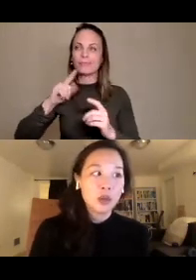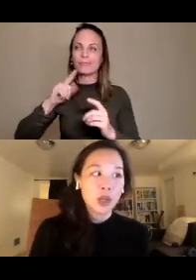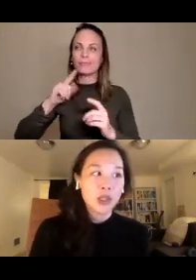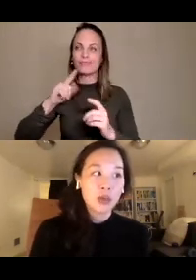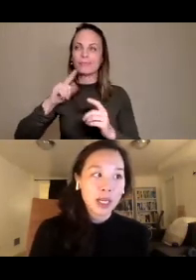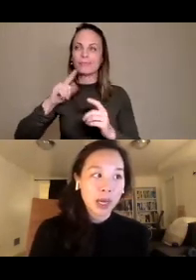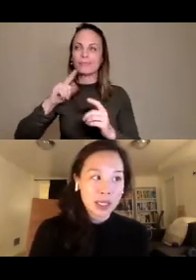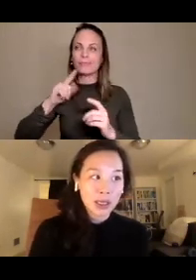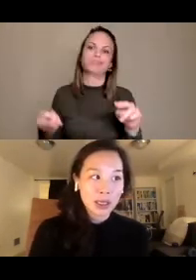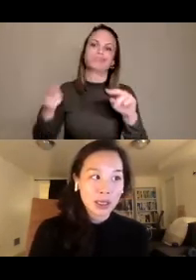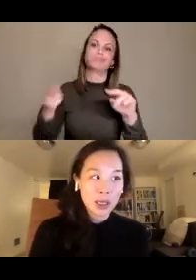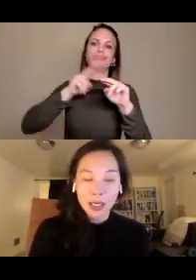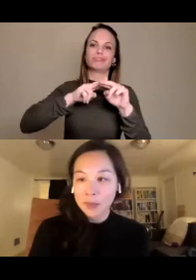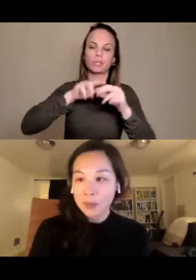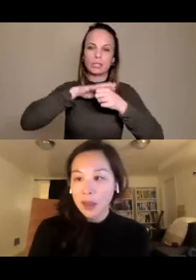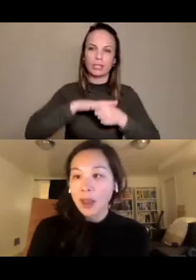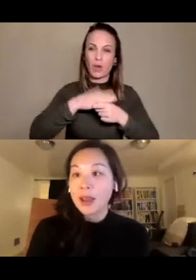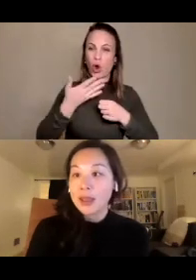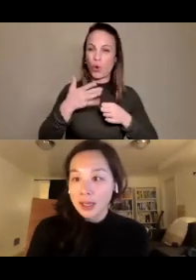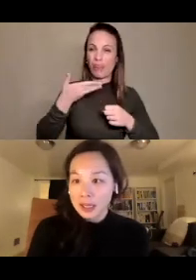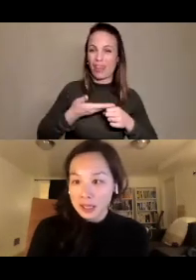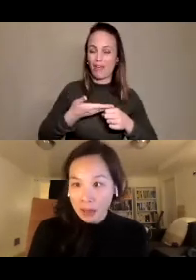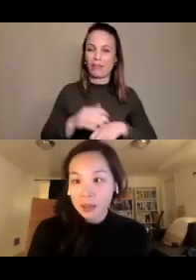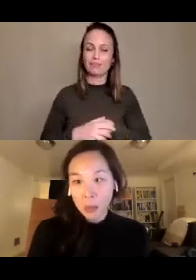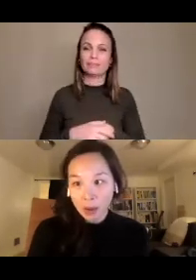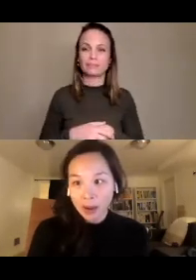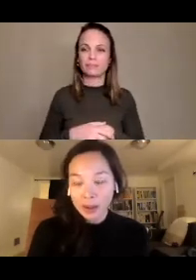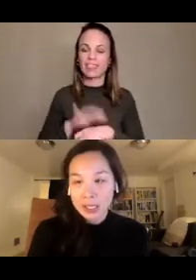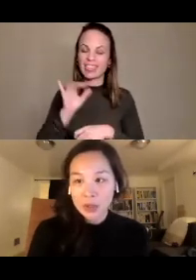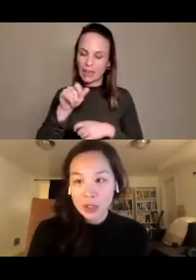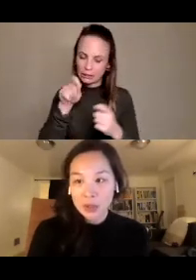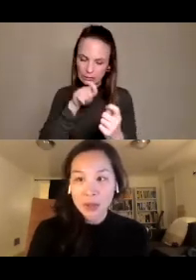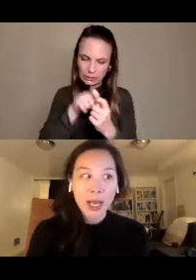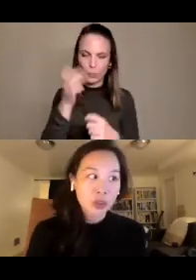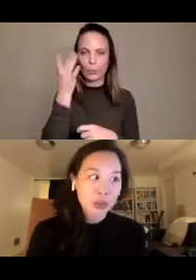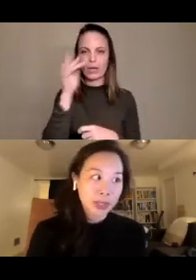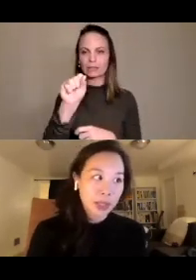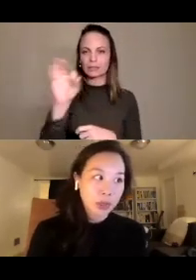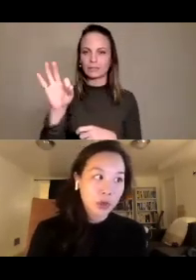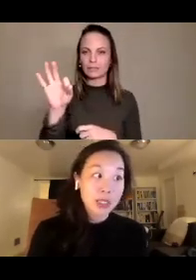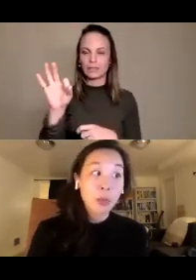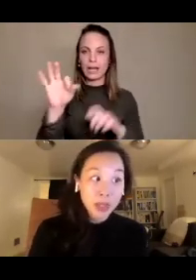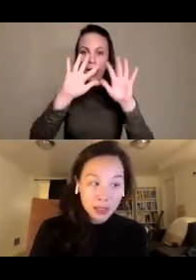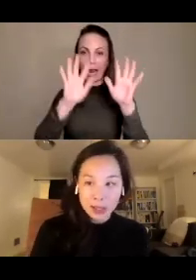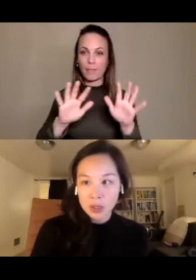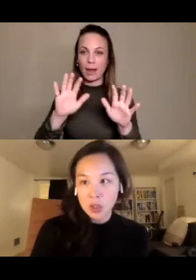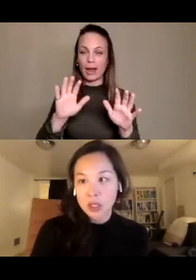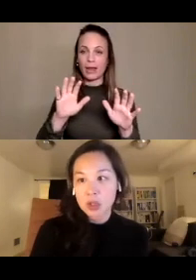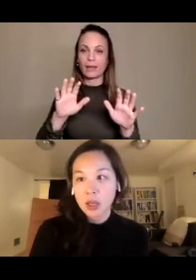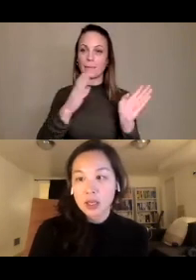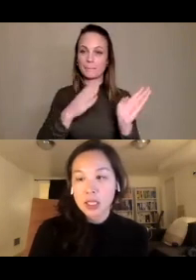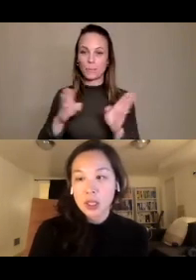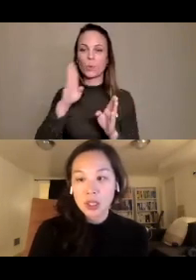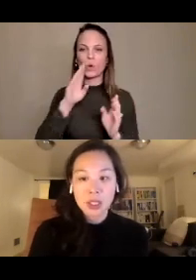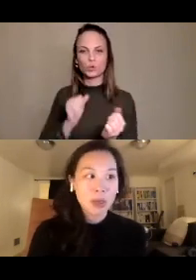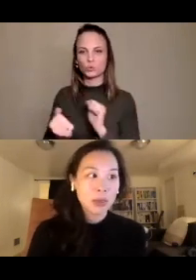those stresses already present community. And that is exactly why San Francisco climate action plan will address more than climate change.